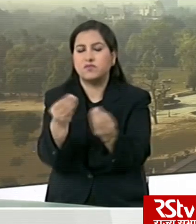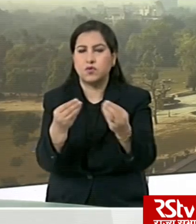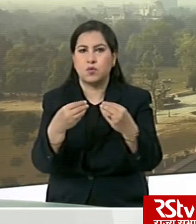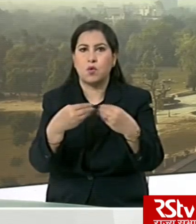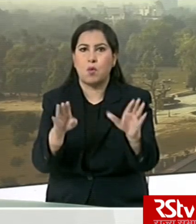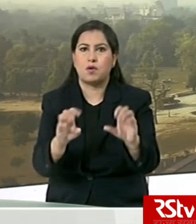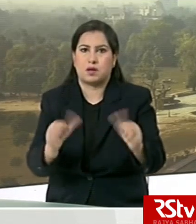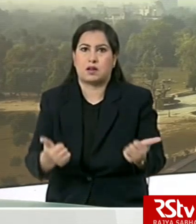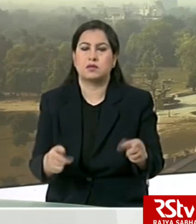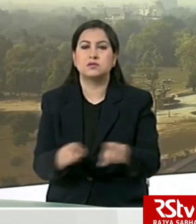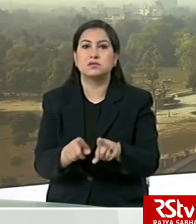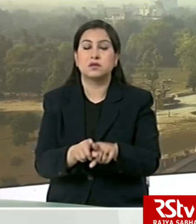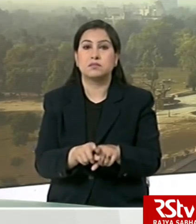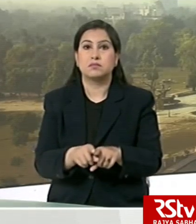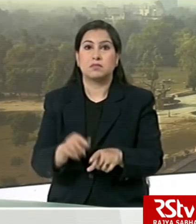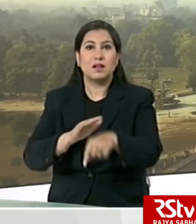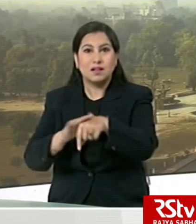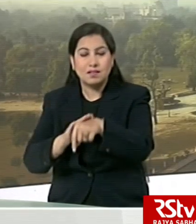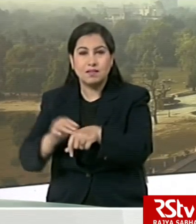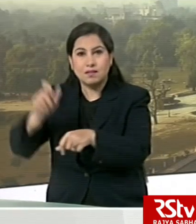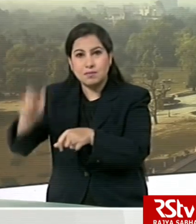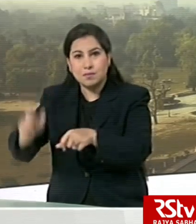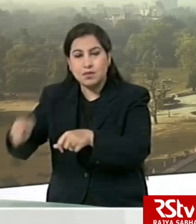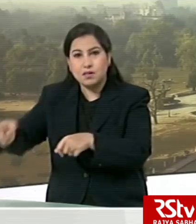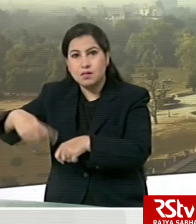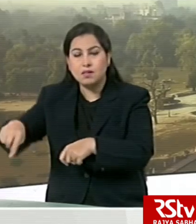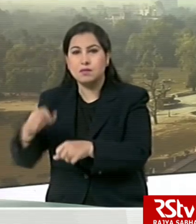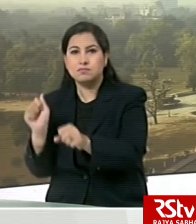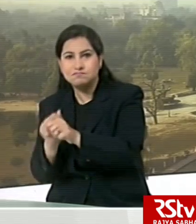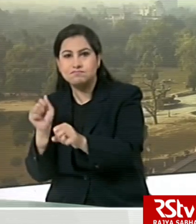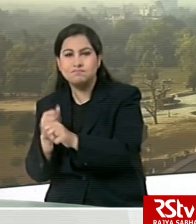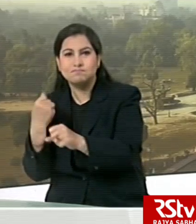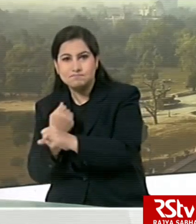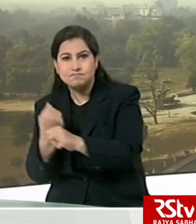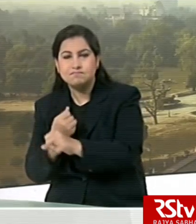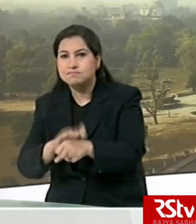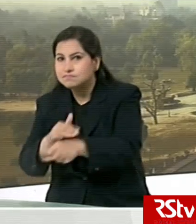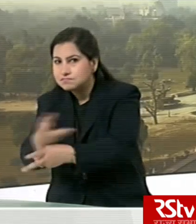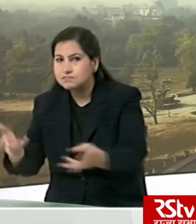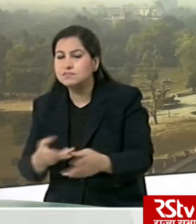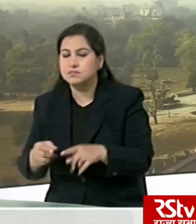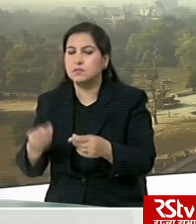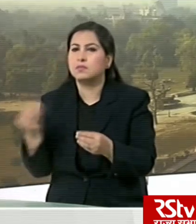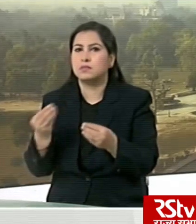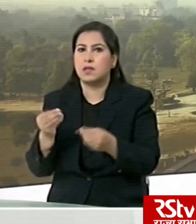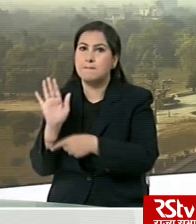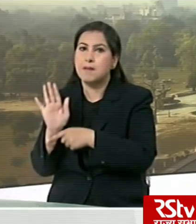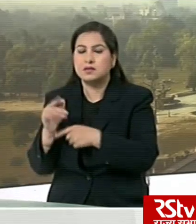movement of staff and contractual labor for permitted transport operations with passes from the local authorities.